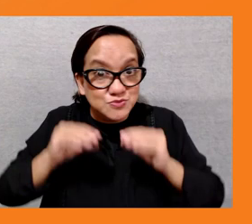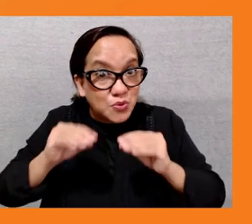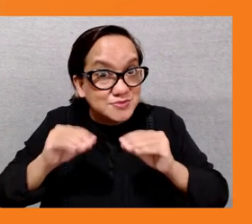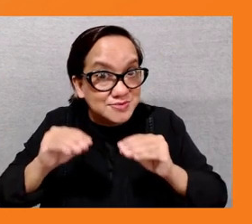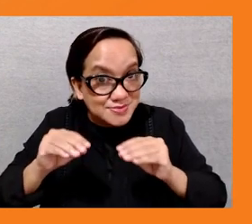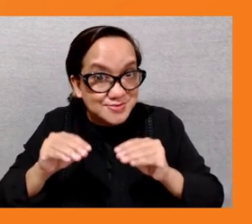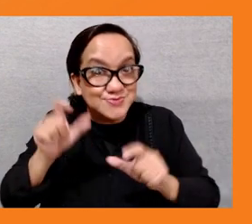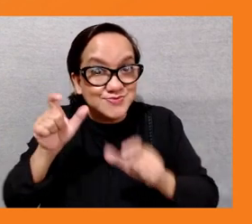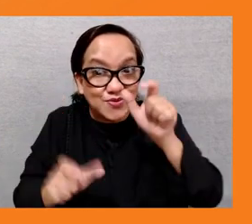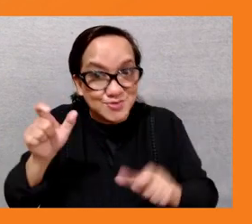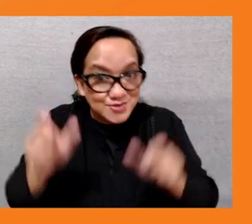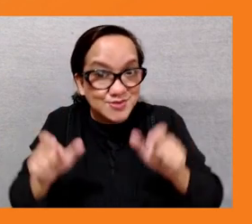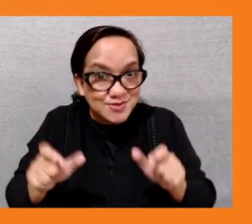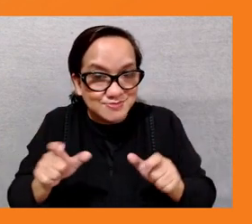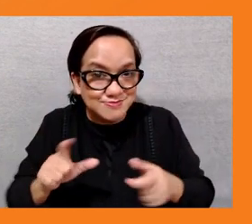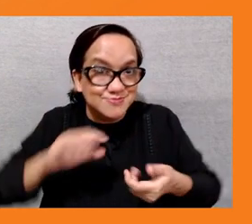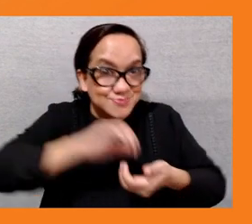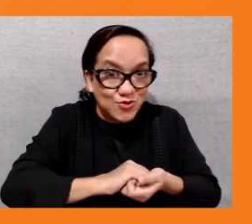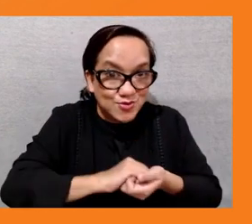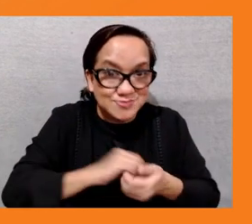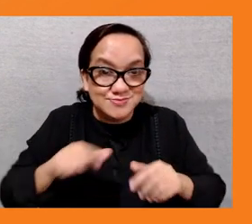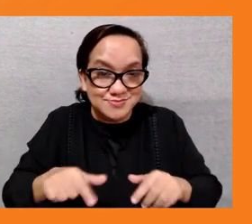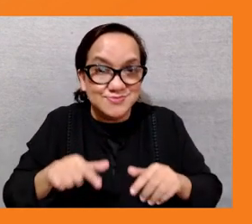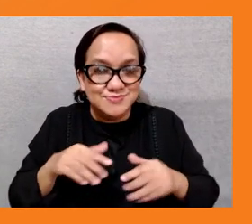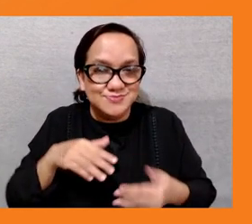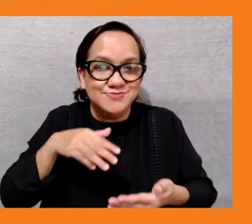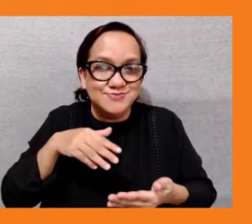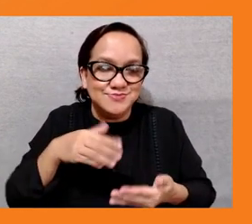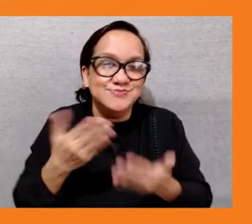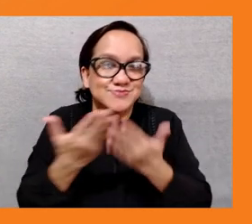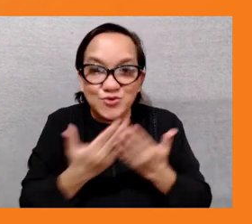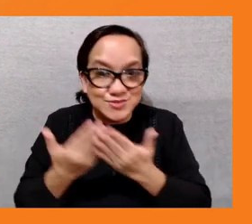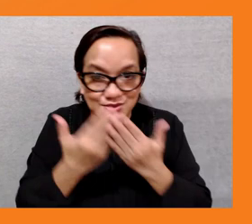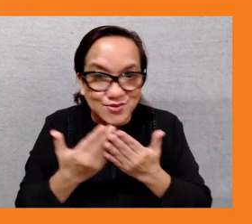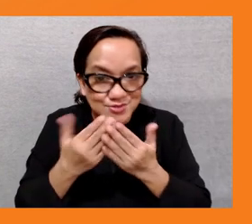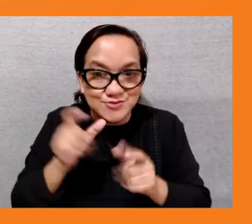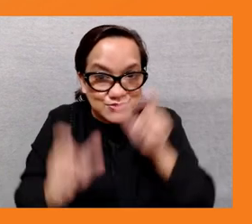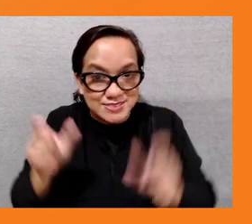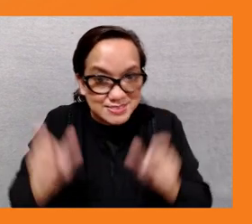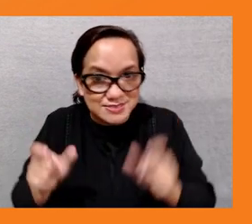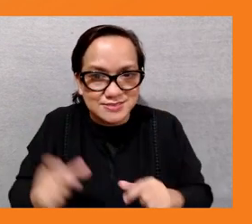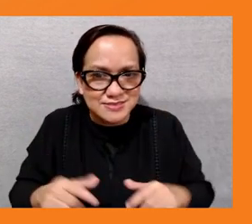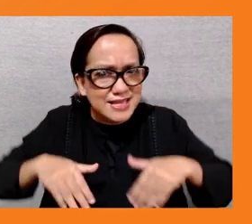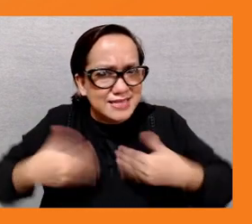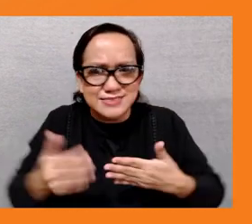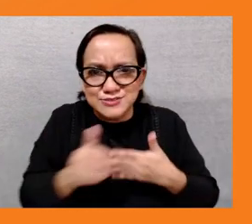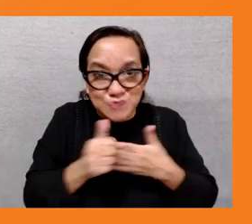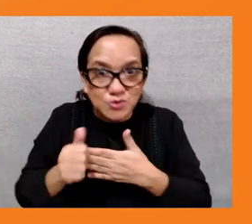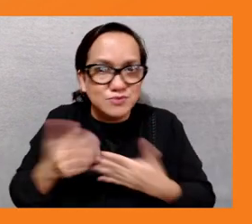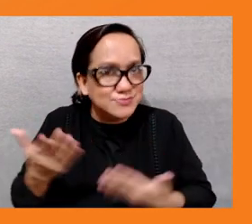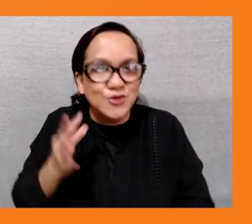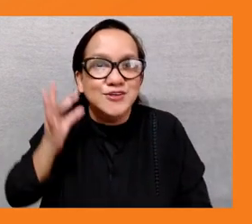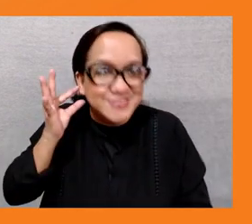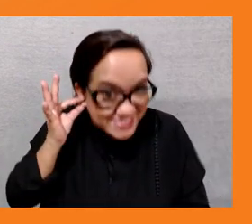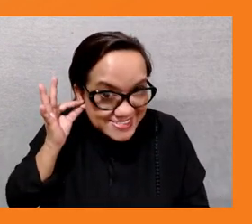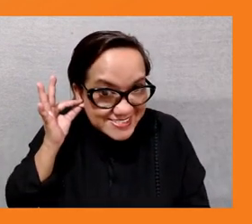empower young leaders specifically those girls and young women who are in more vulnerable areas to actually be